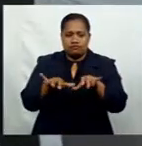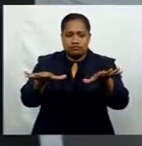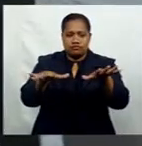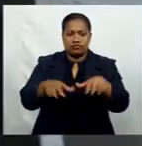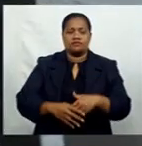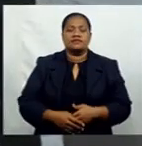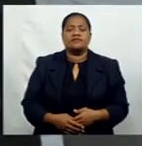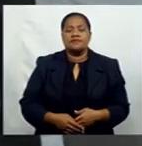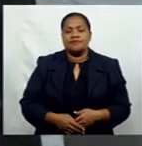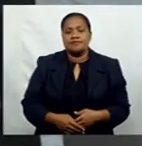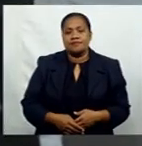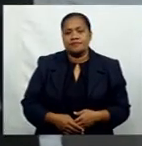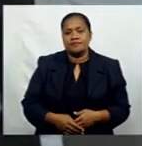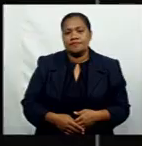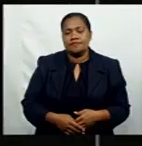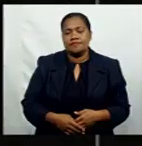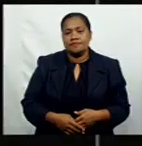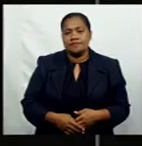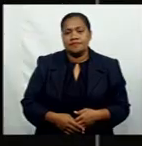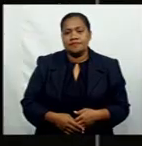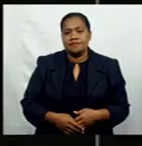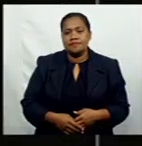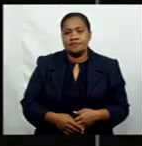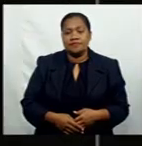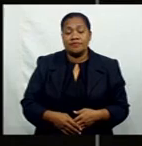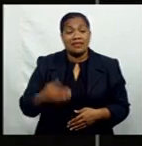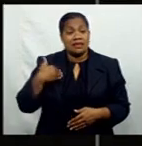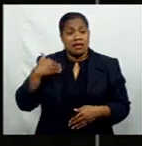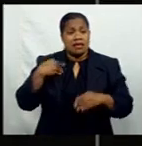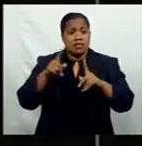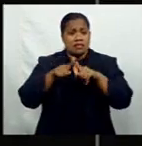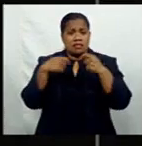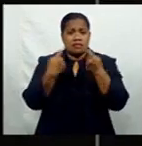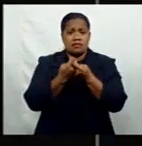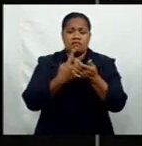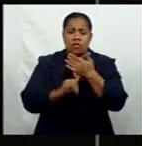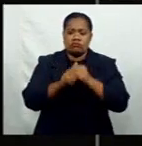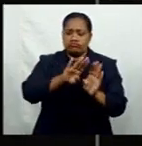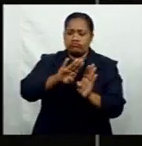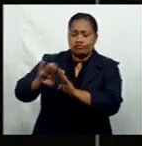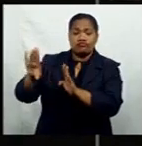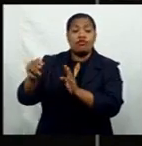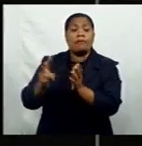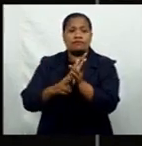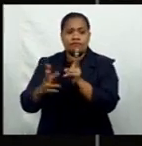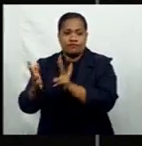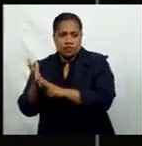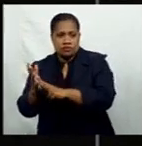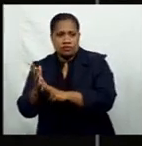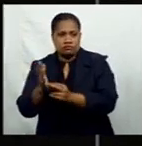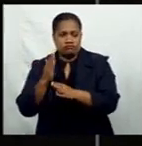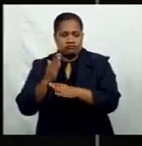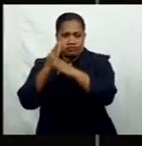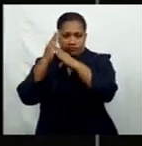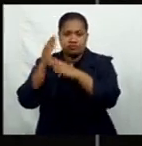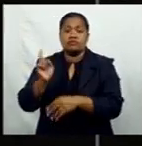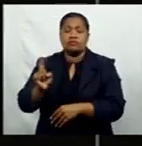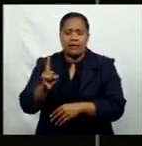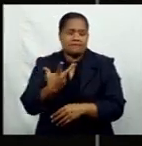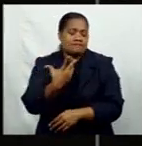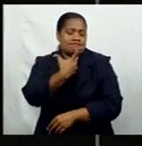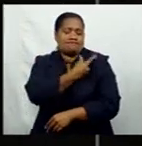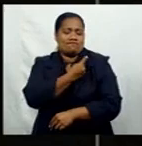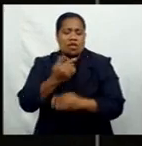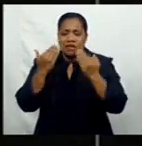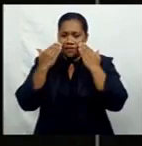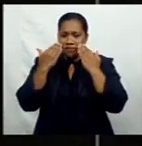Kritika Kumar, FBC News. And health teams being turned away from villagers has hindered the vaccination campaign over the last few